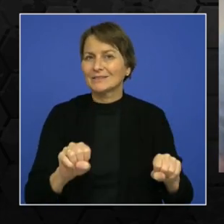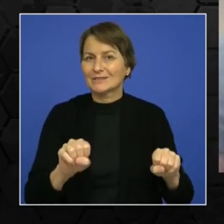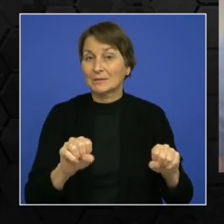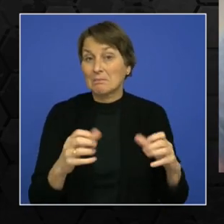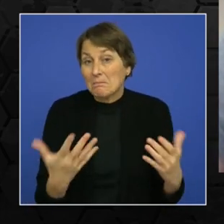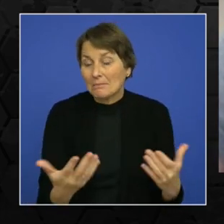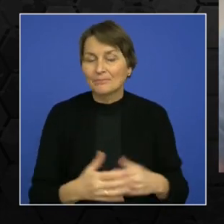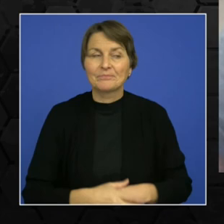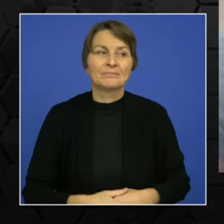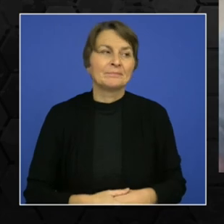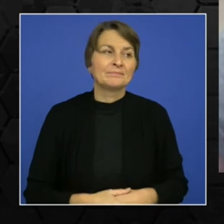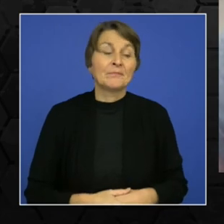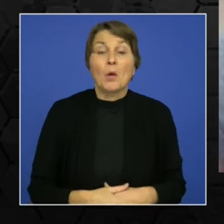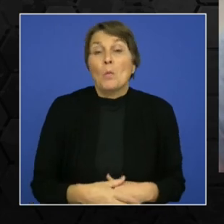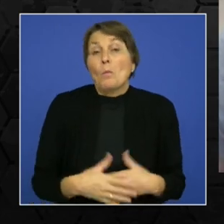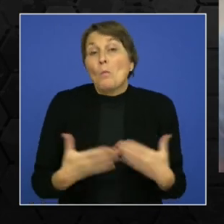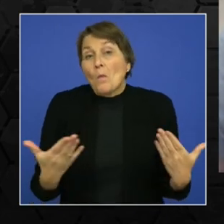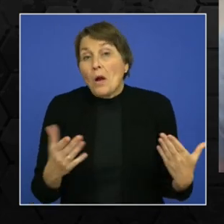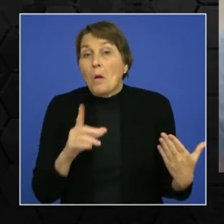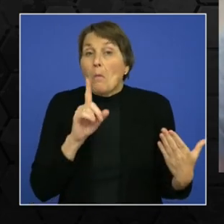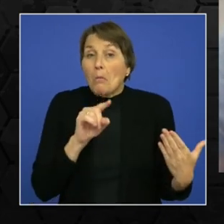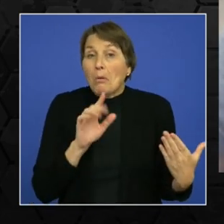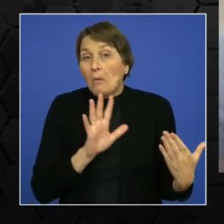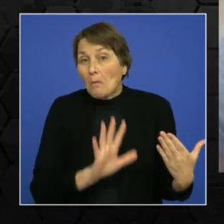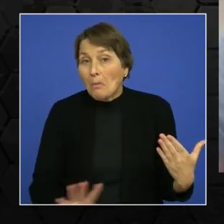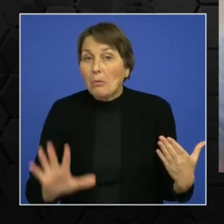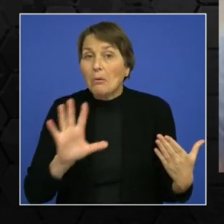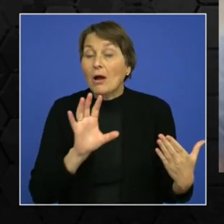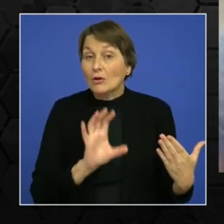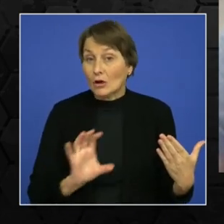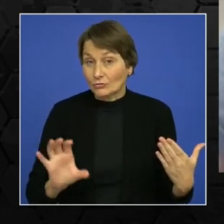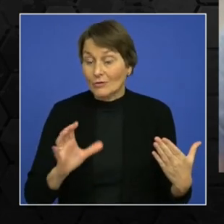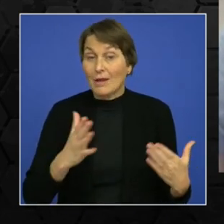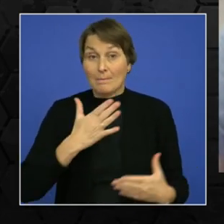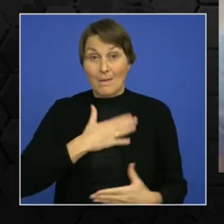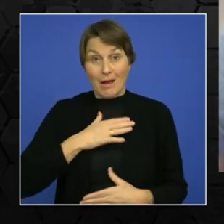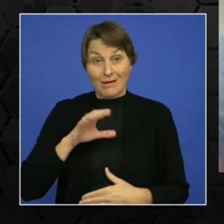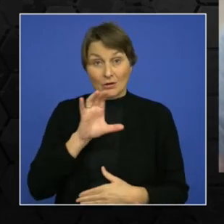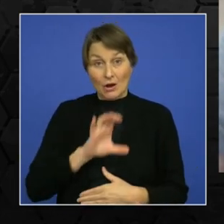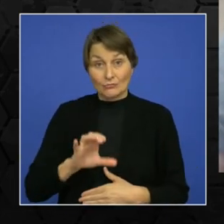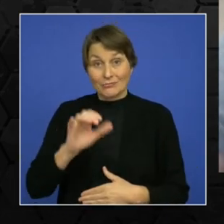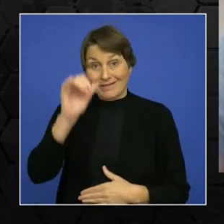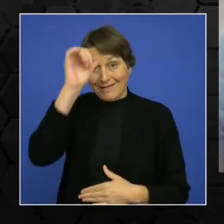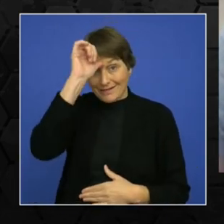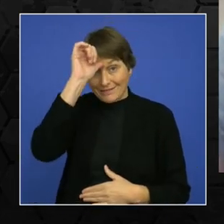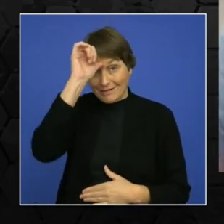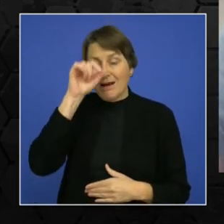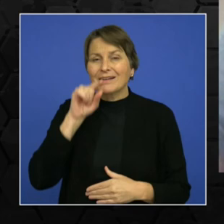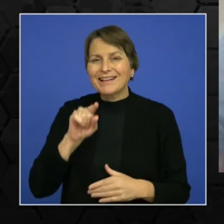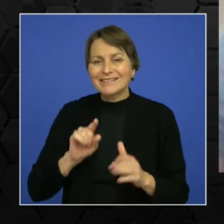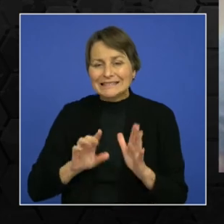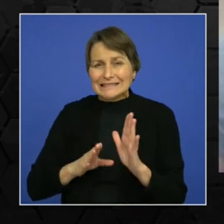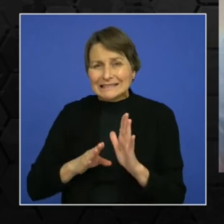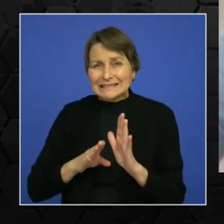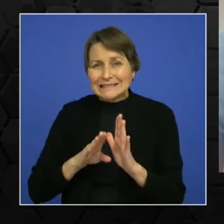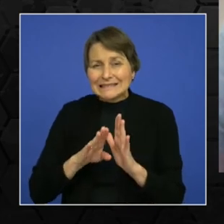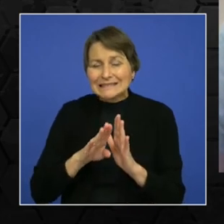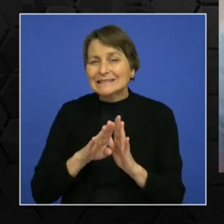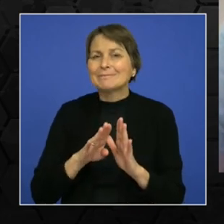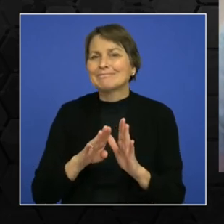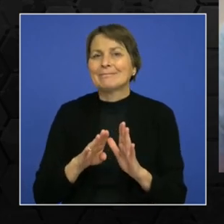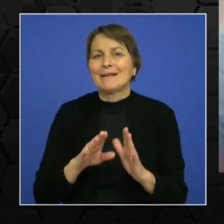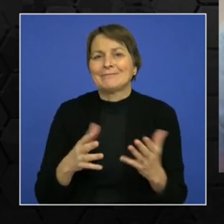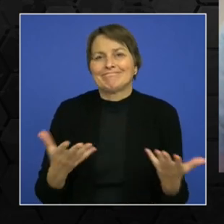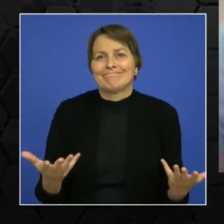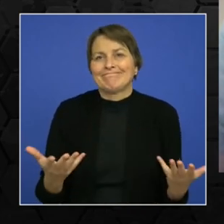about. So in countries like India, India is still a developing country. So RTPI and so on are not very difficult to implement because they are just